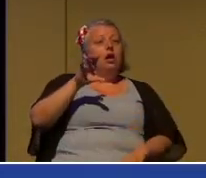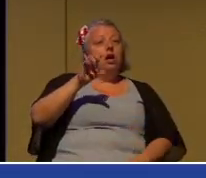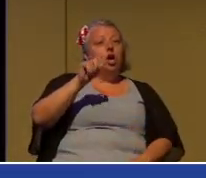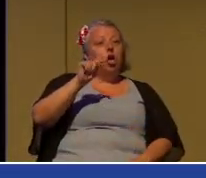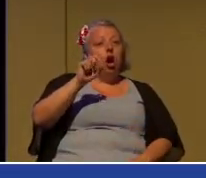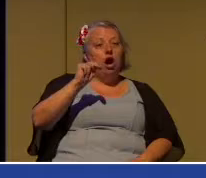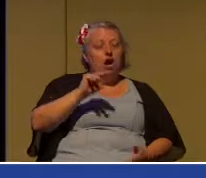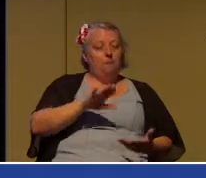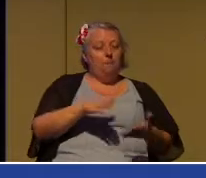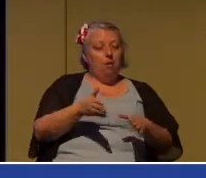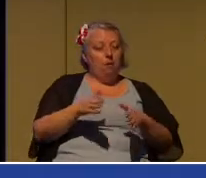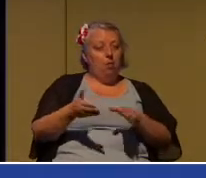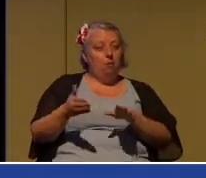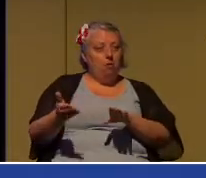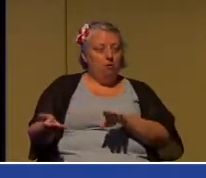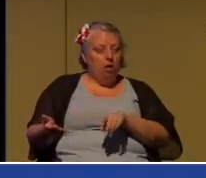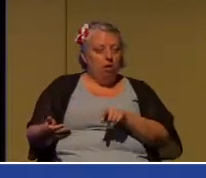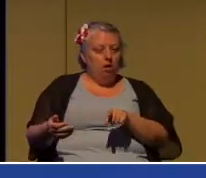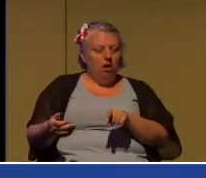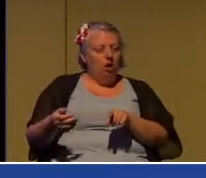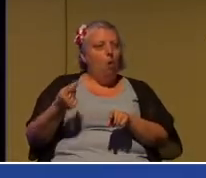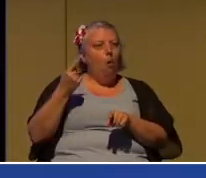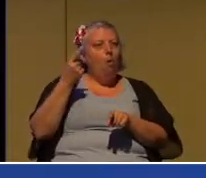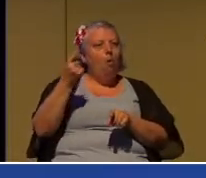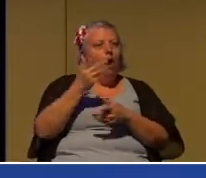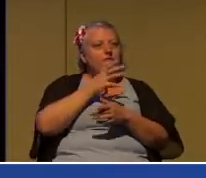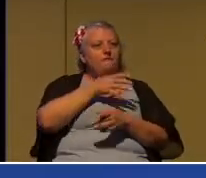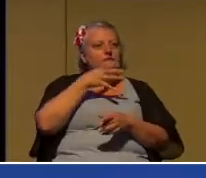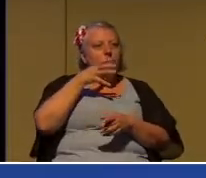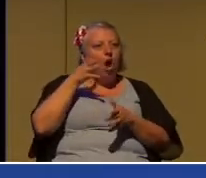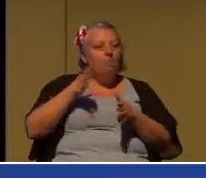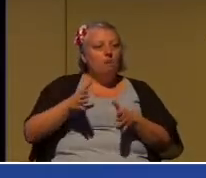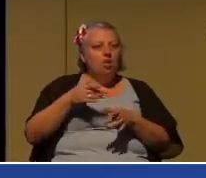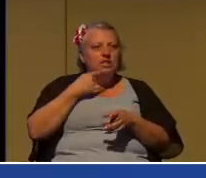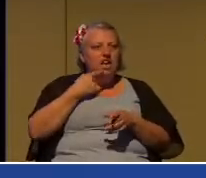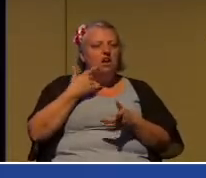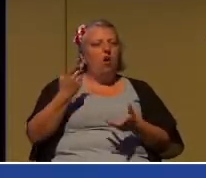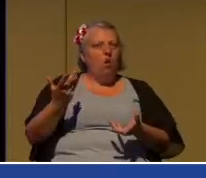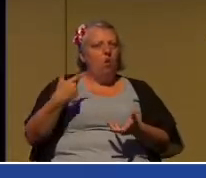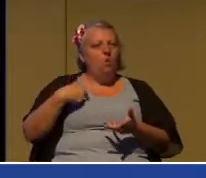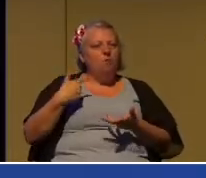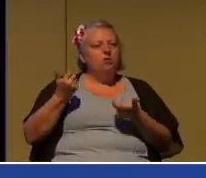farmer discovered why didn't I try growing peanuts.